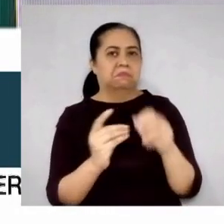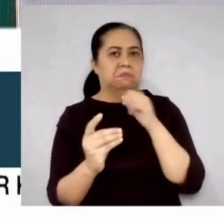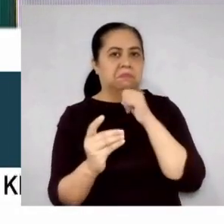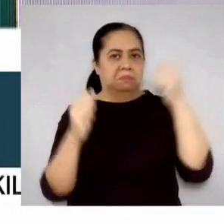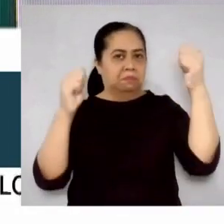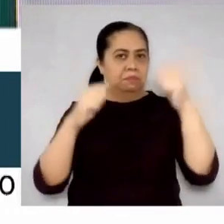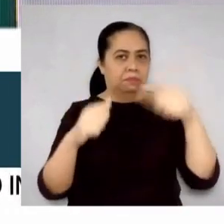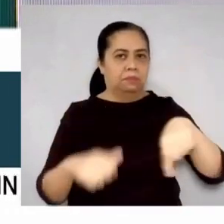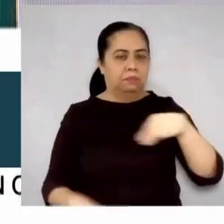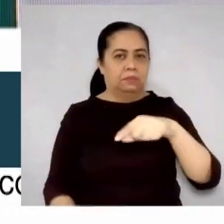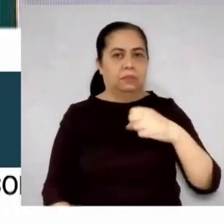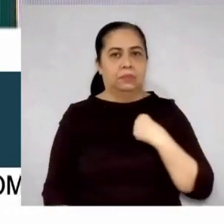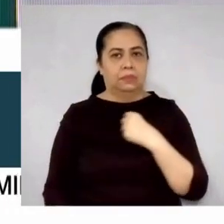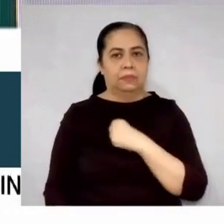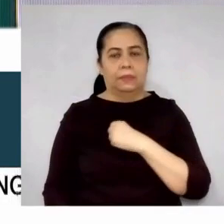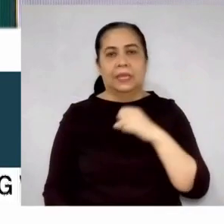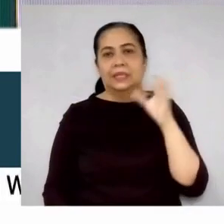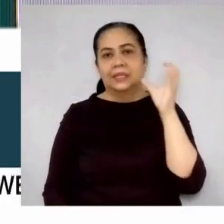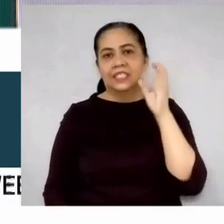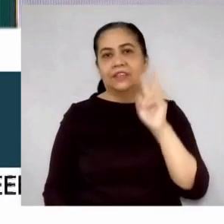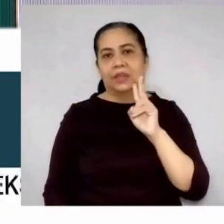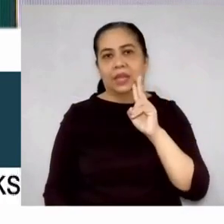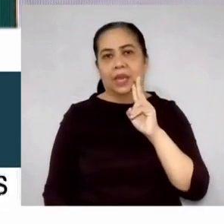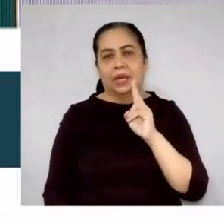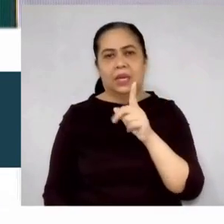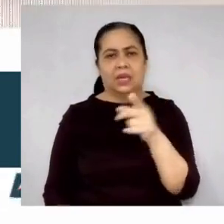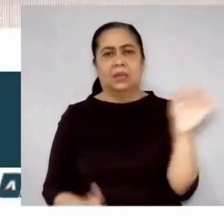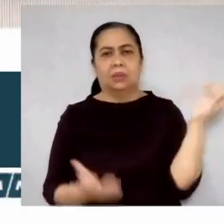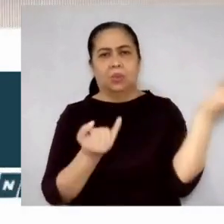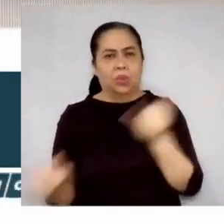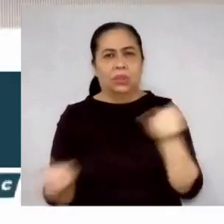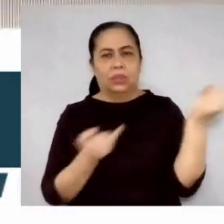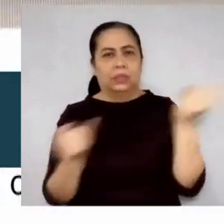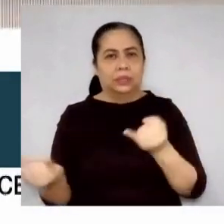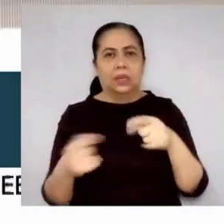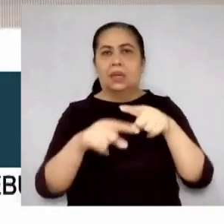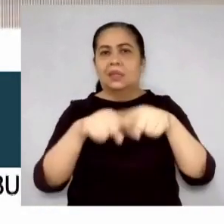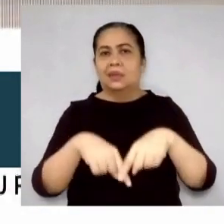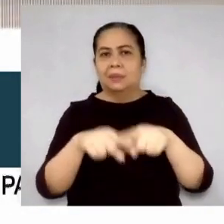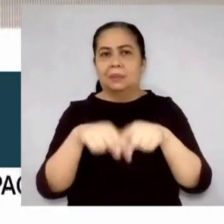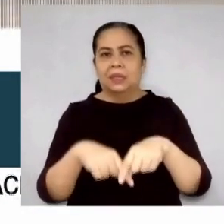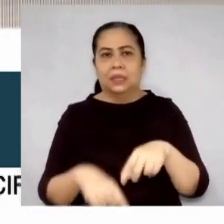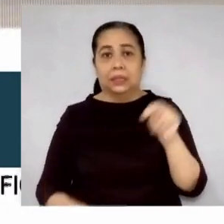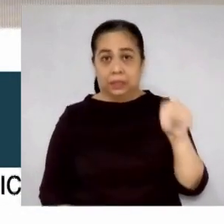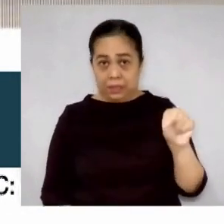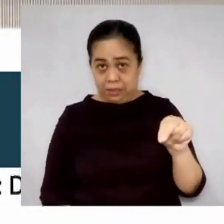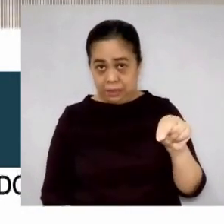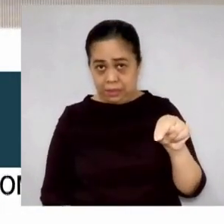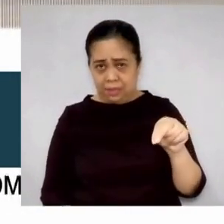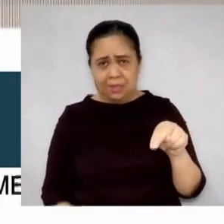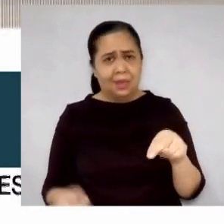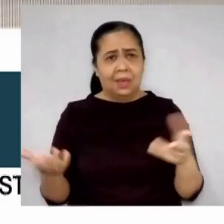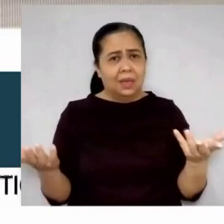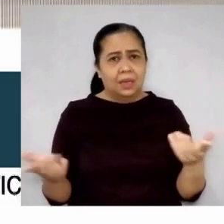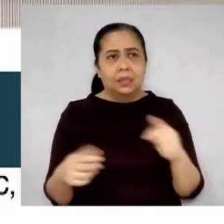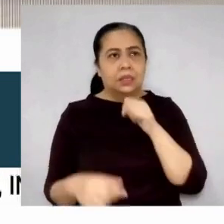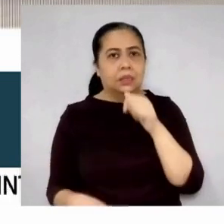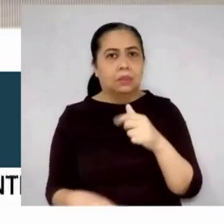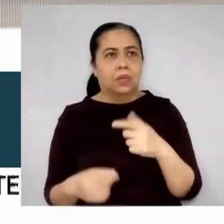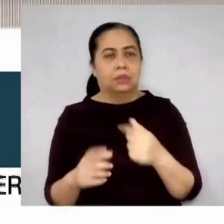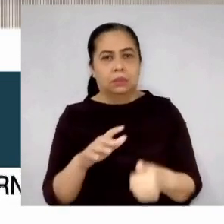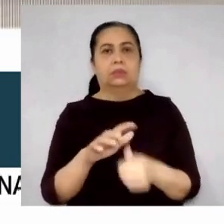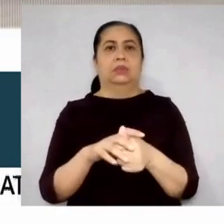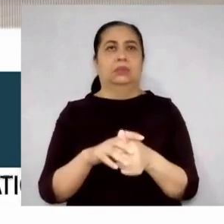Cynthia Villar. Yang importation na yan is dependent on need. Hindi naman yan, it came out of